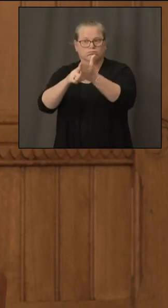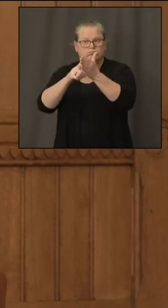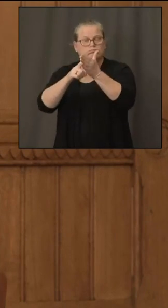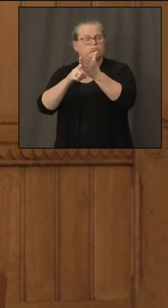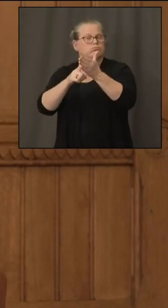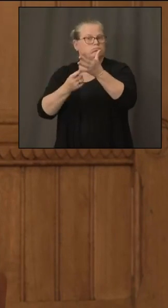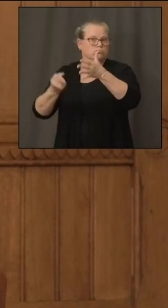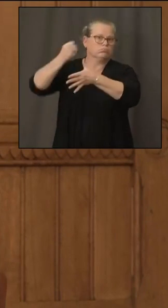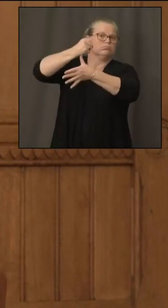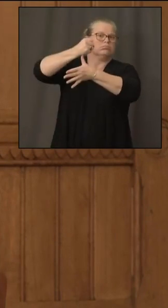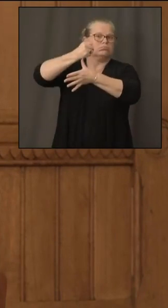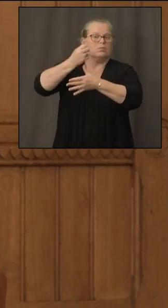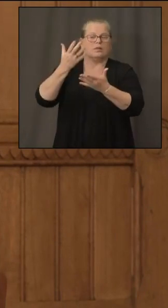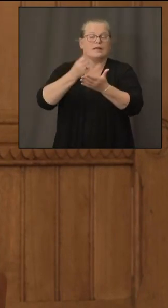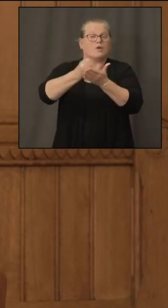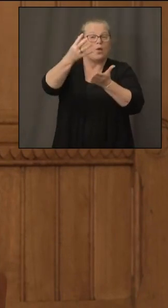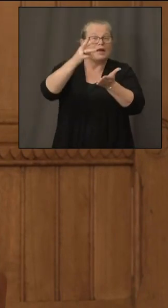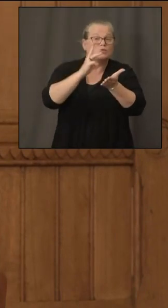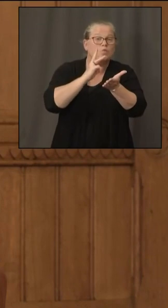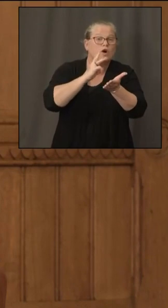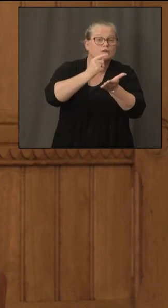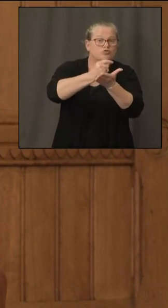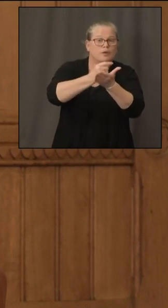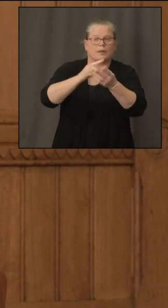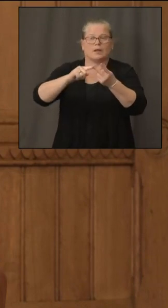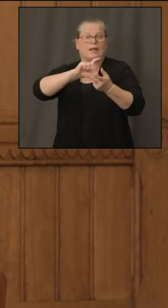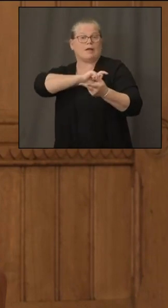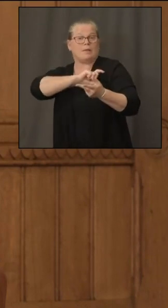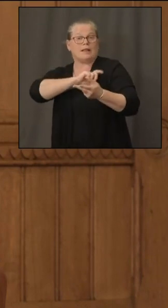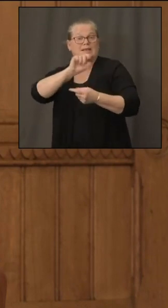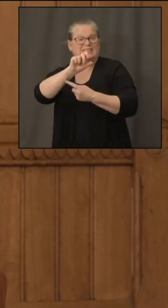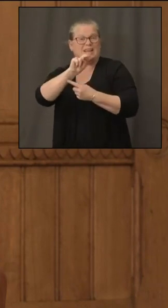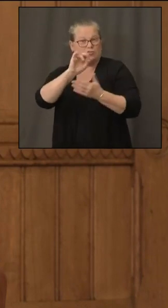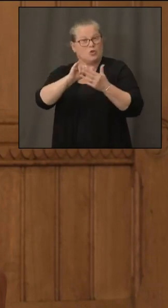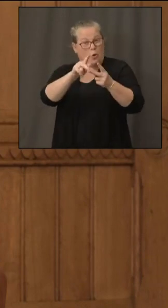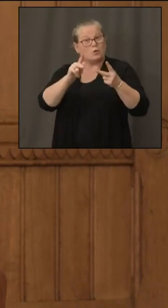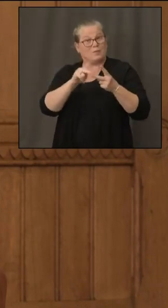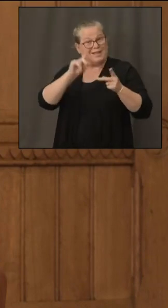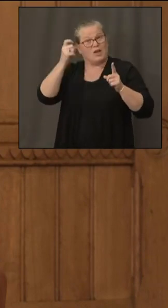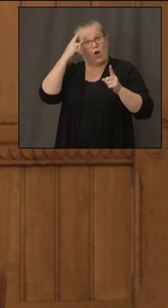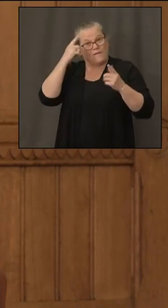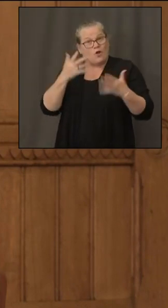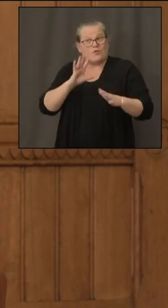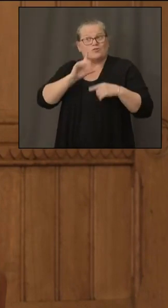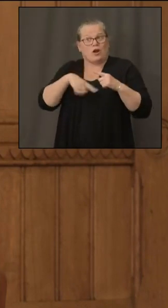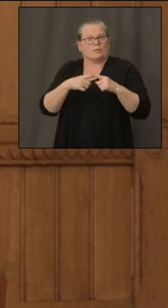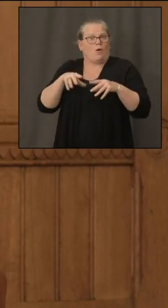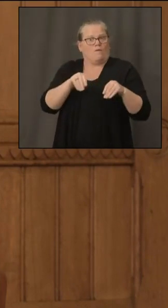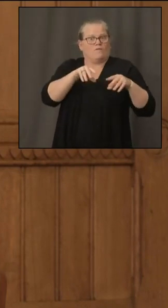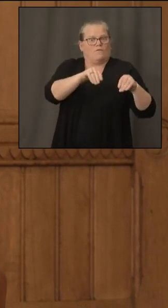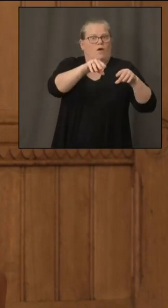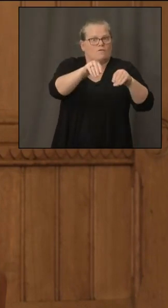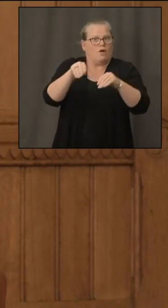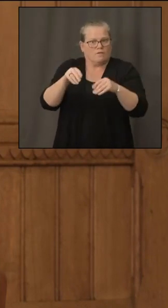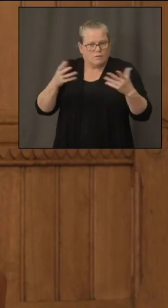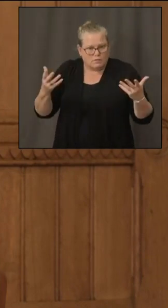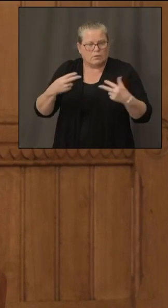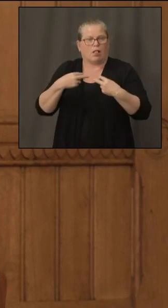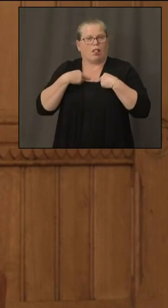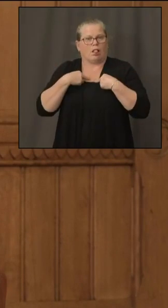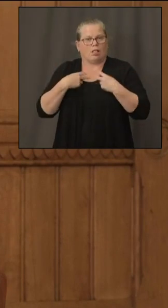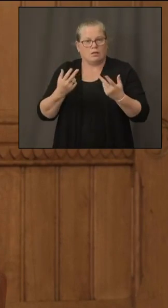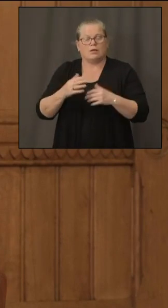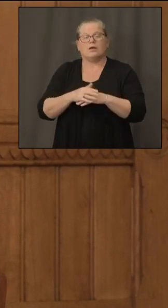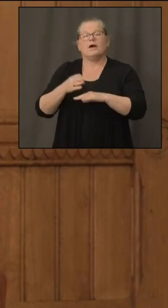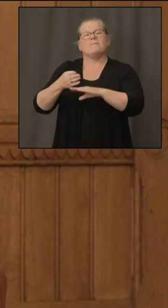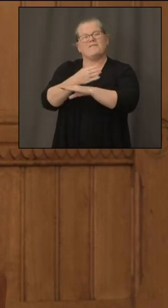wastewater treatment plants the police stations all the things the governor indicated um before that they can go and then work on the broad based uh